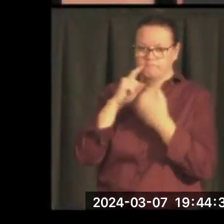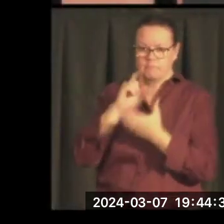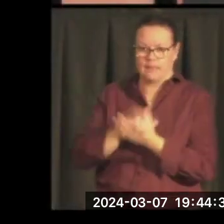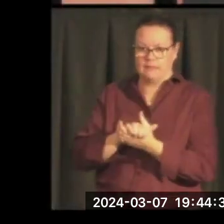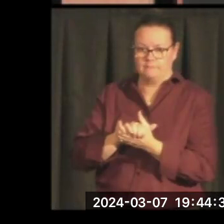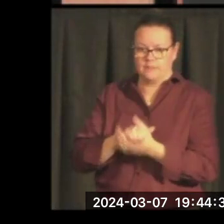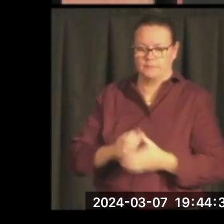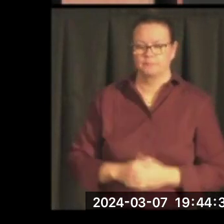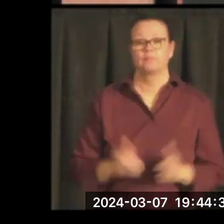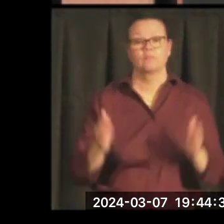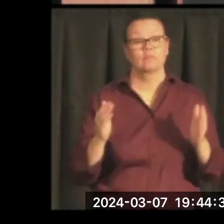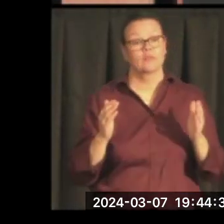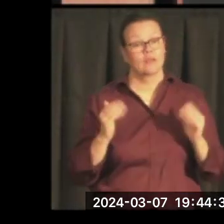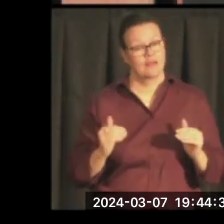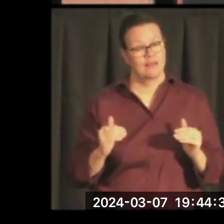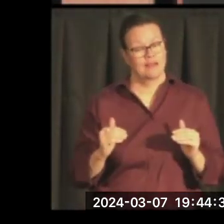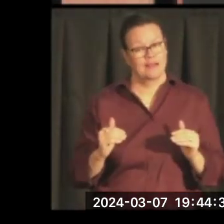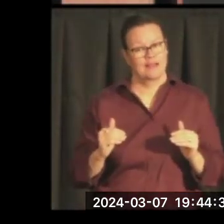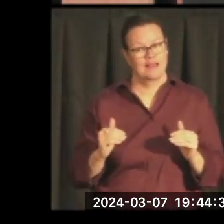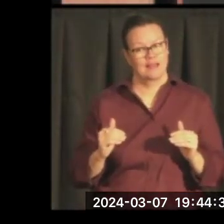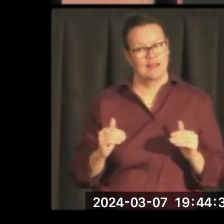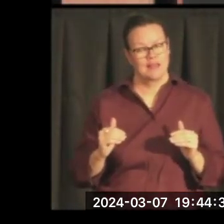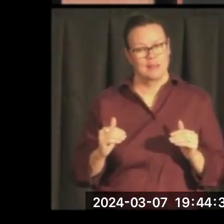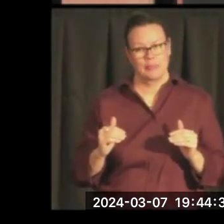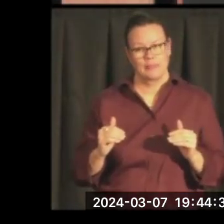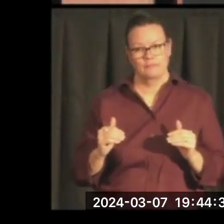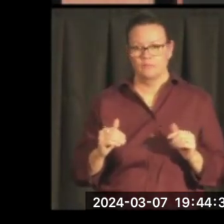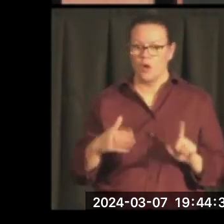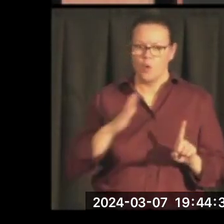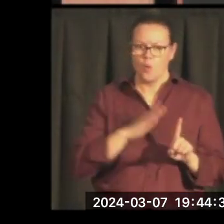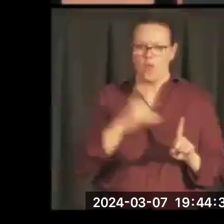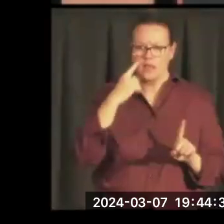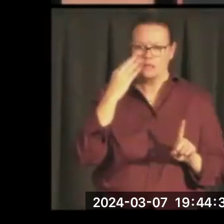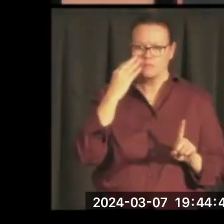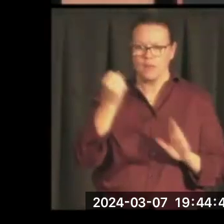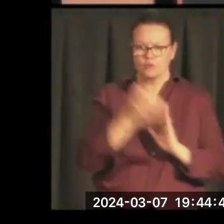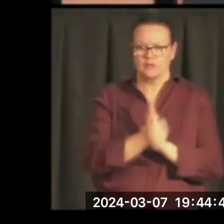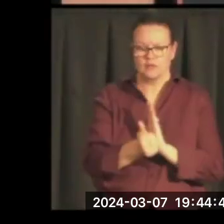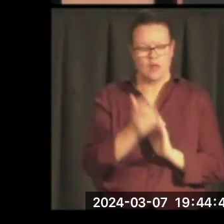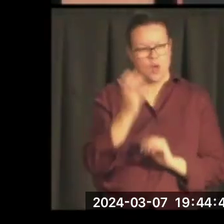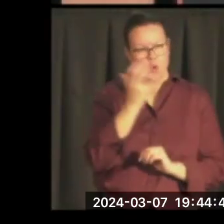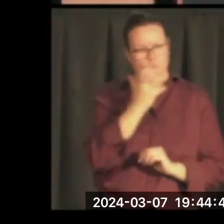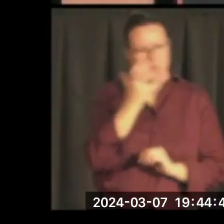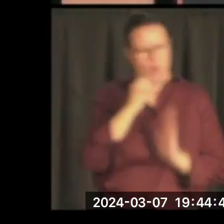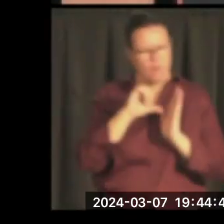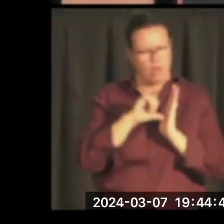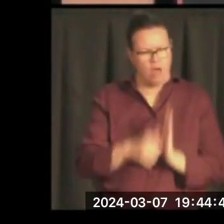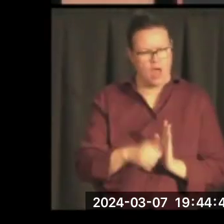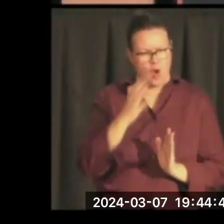mind, is that he had an absolutely legendary memory. He remembered names.